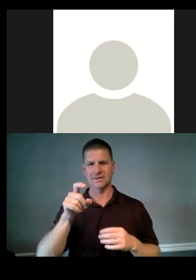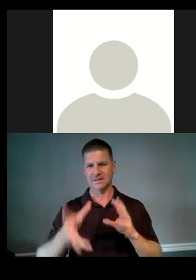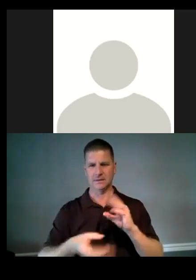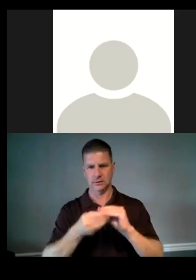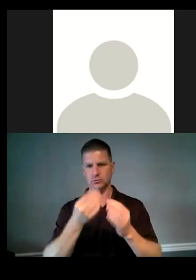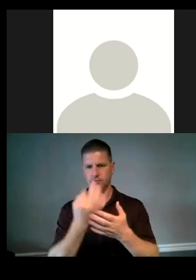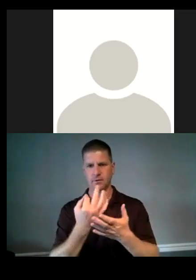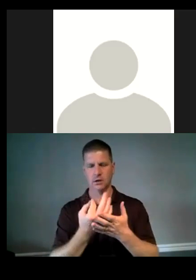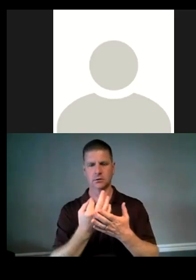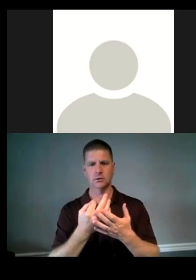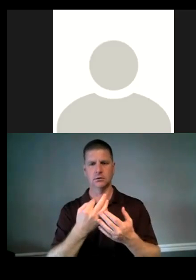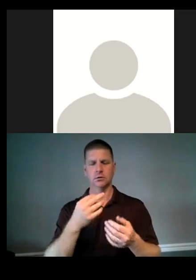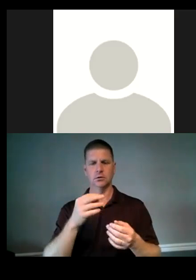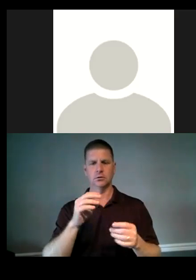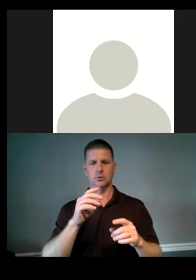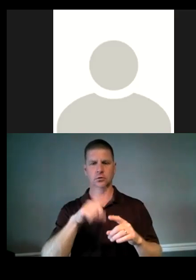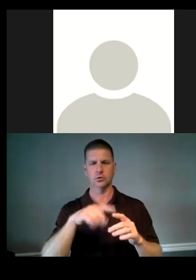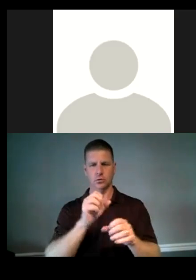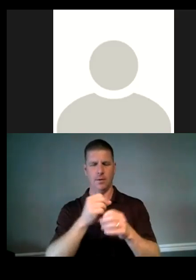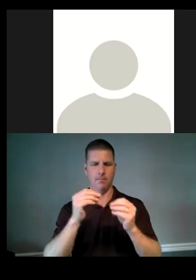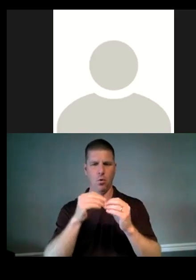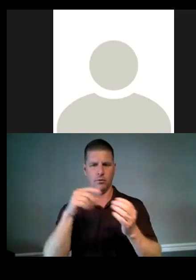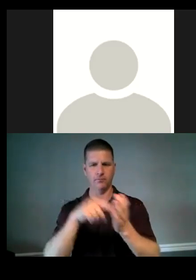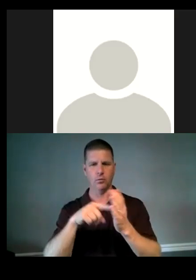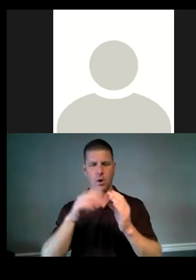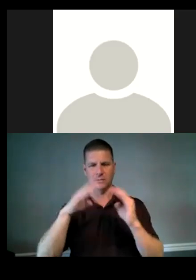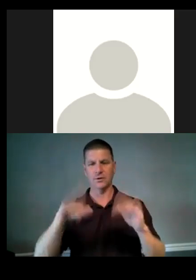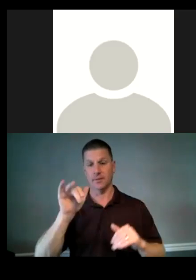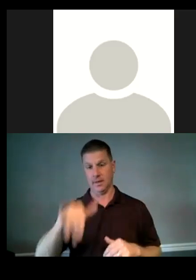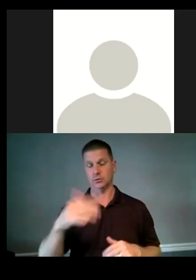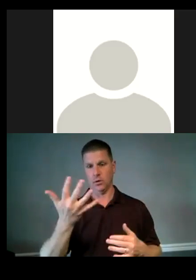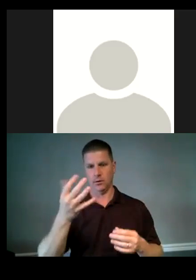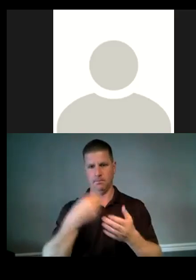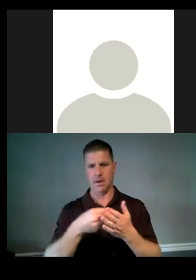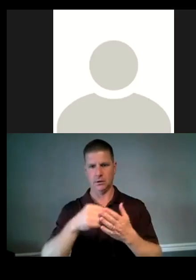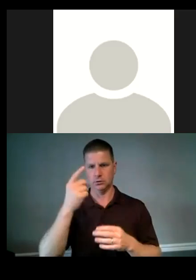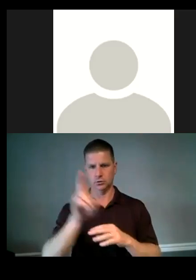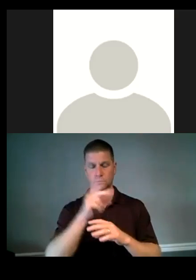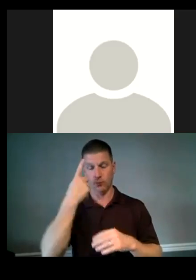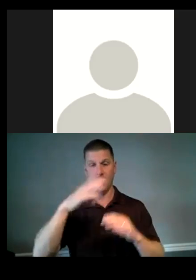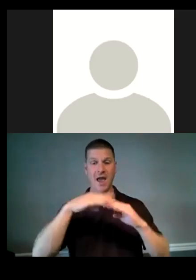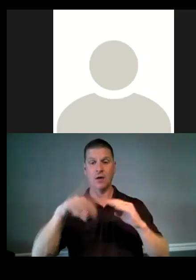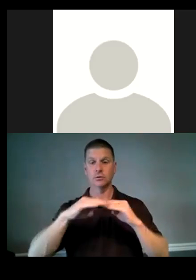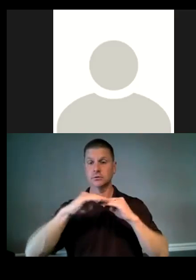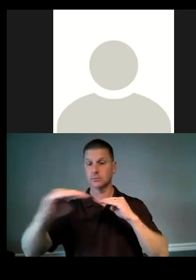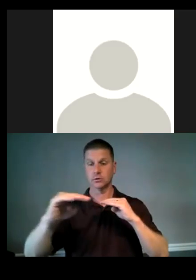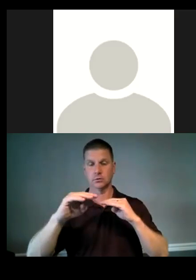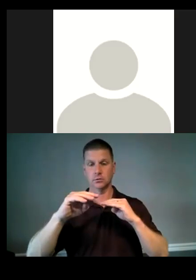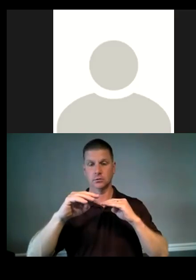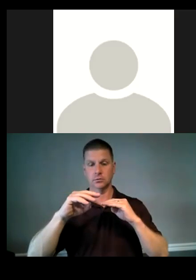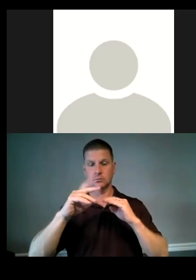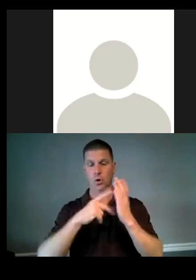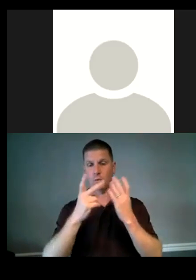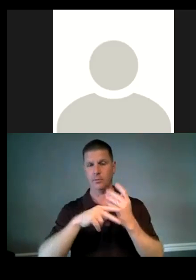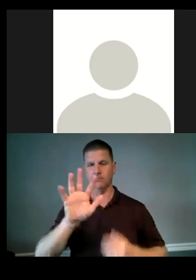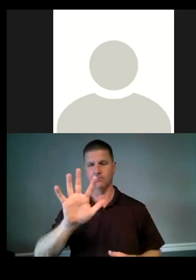in order to, to, uh, create more affordable housing. That's what that money is used for. The housing stabilization program that $525,000